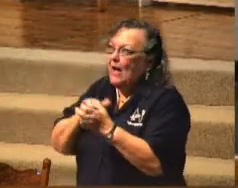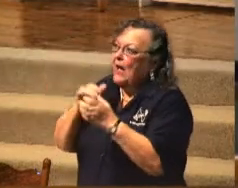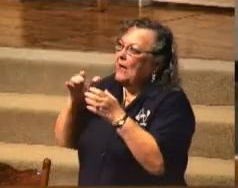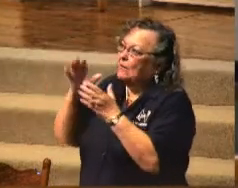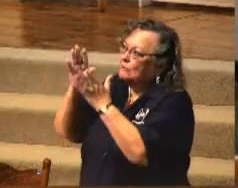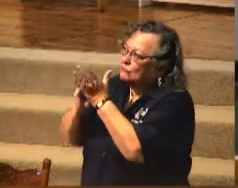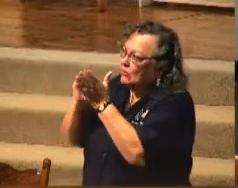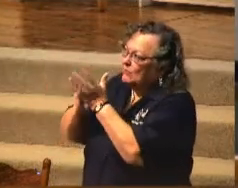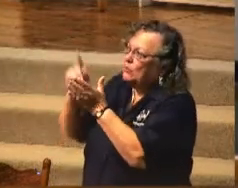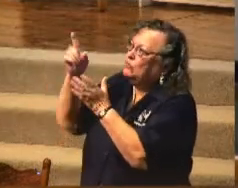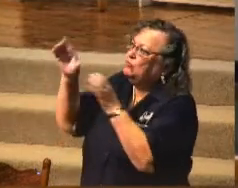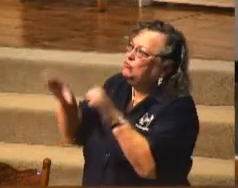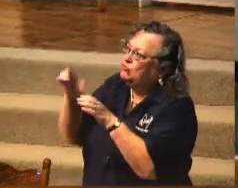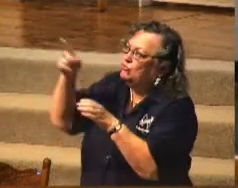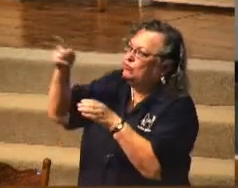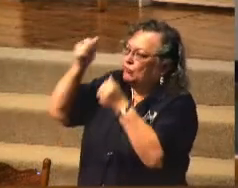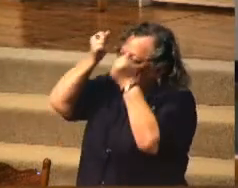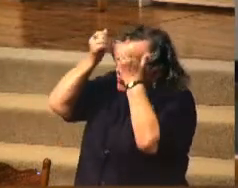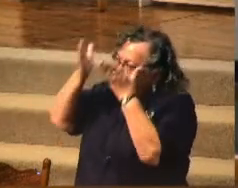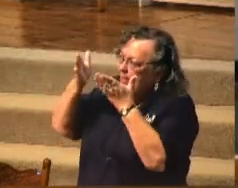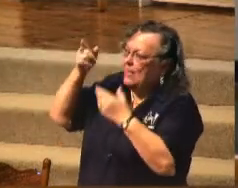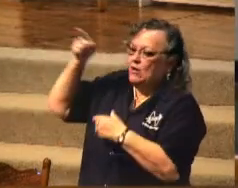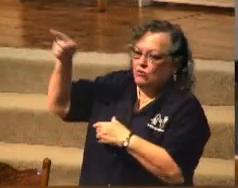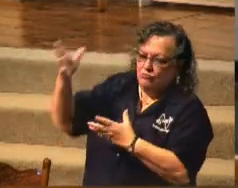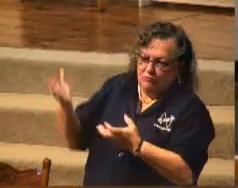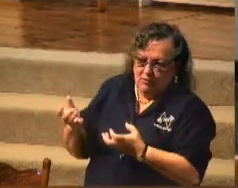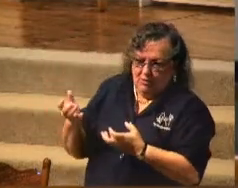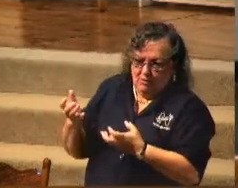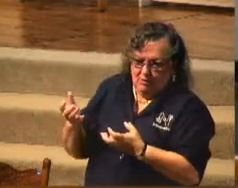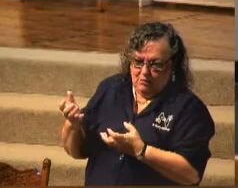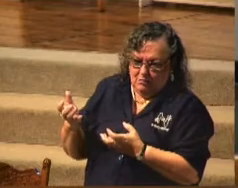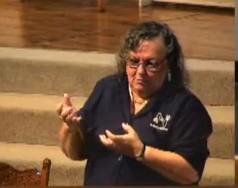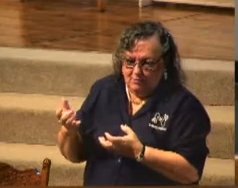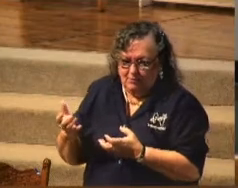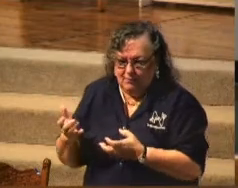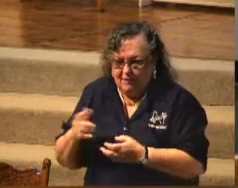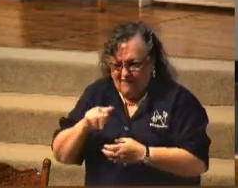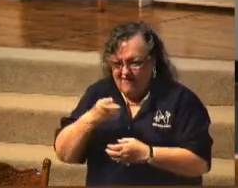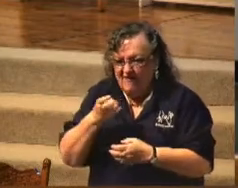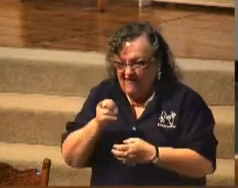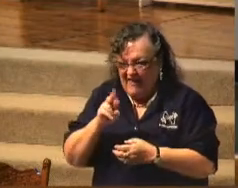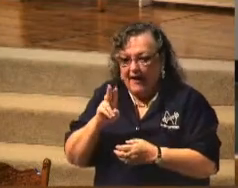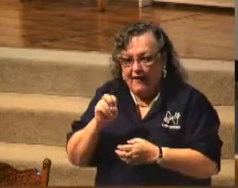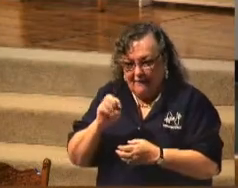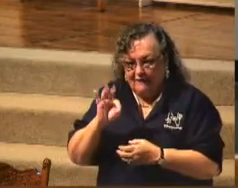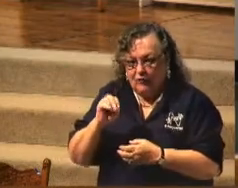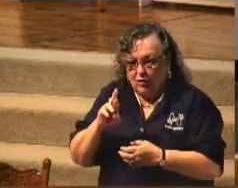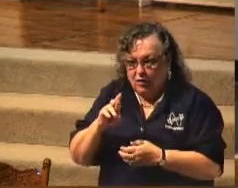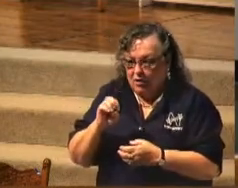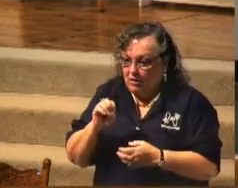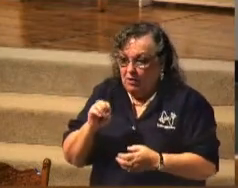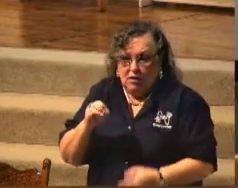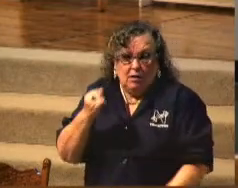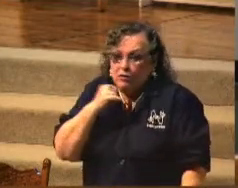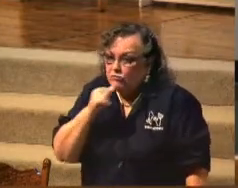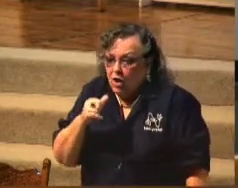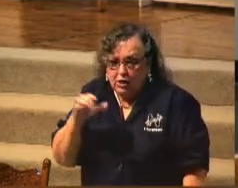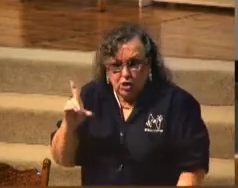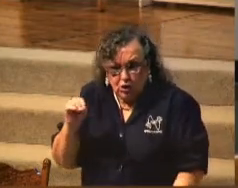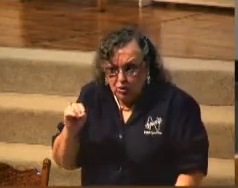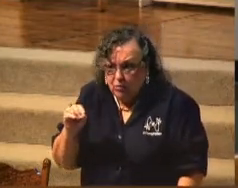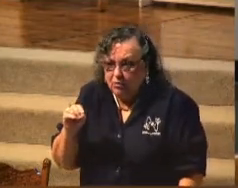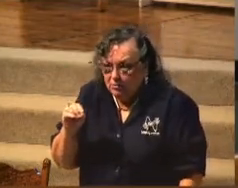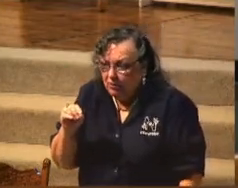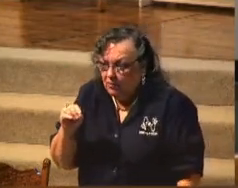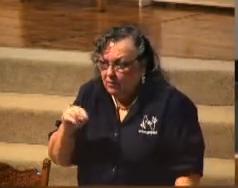do this thing. Therefore. To him that knoweth do good and doeth it not timidest sin. So as